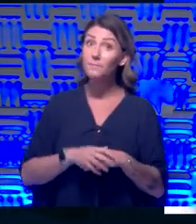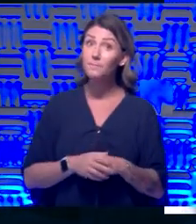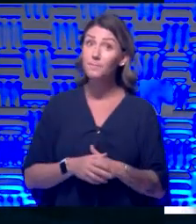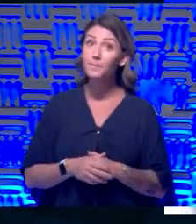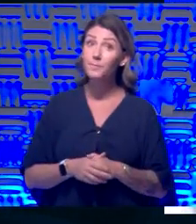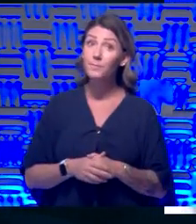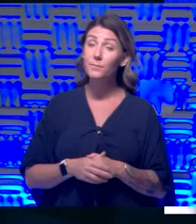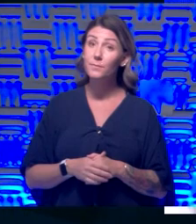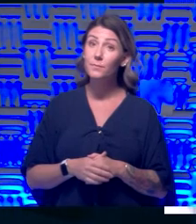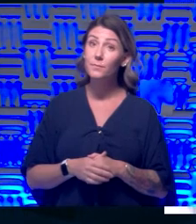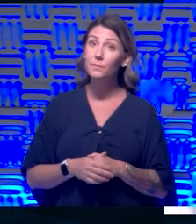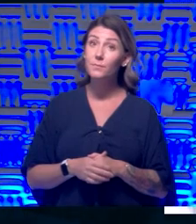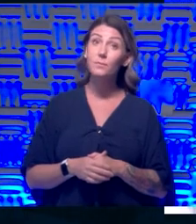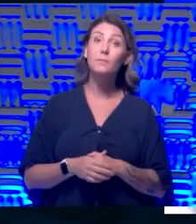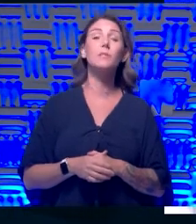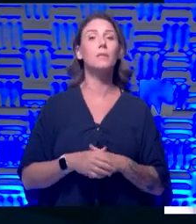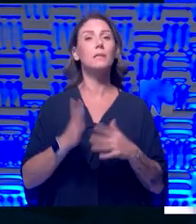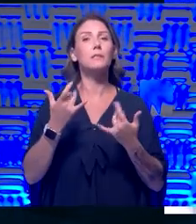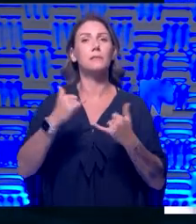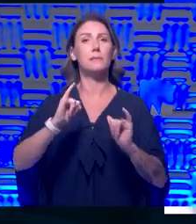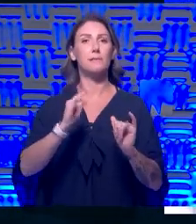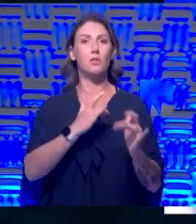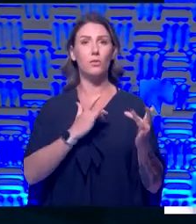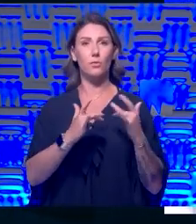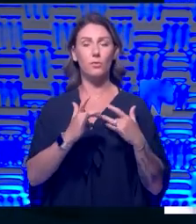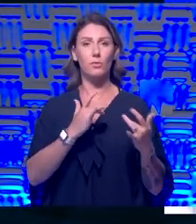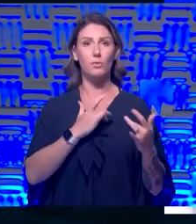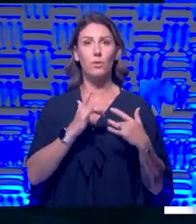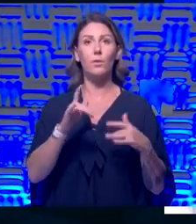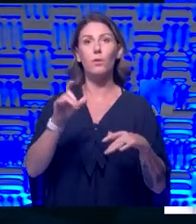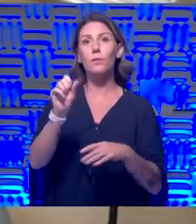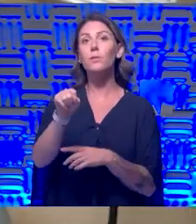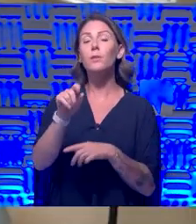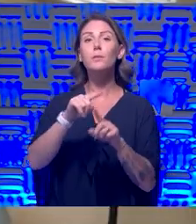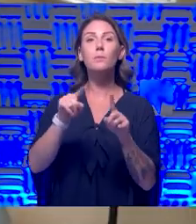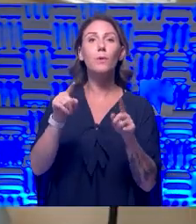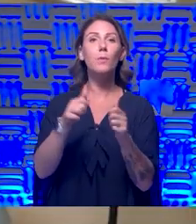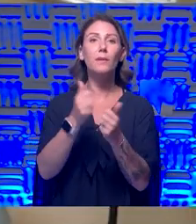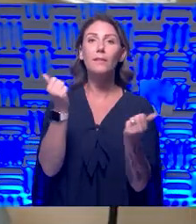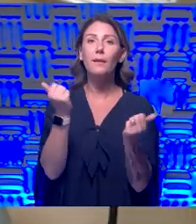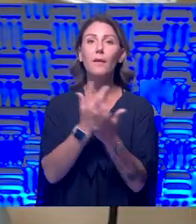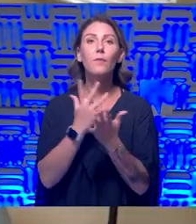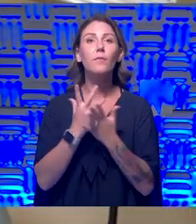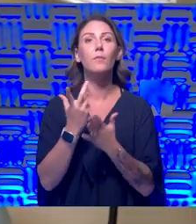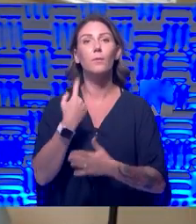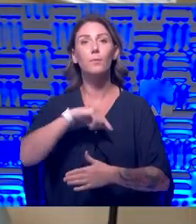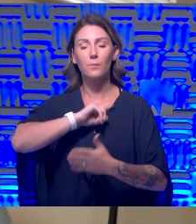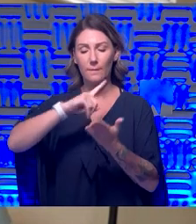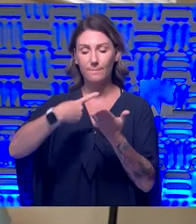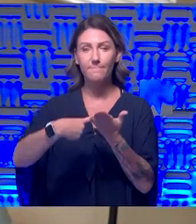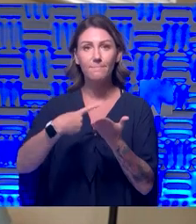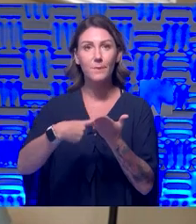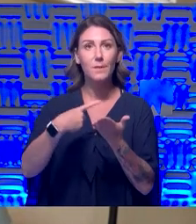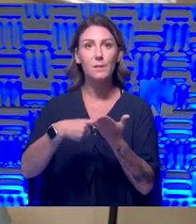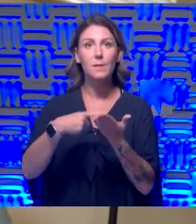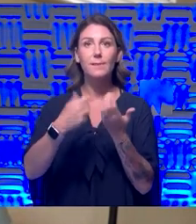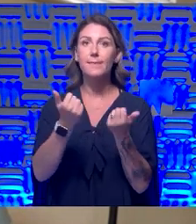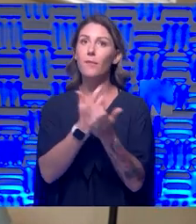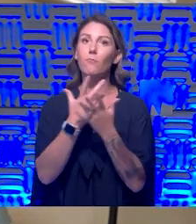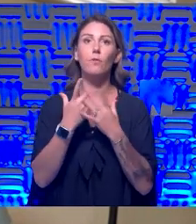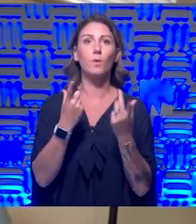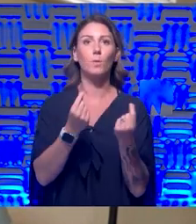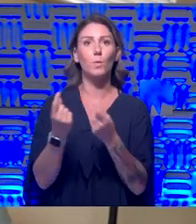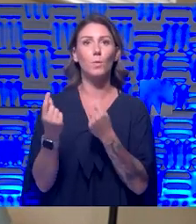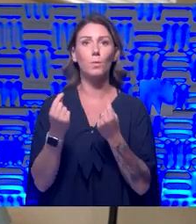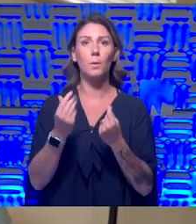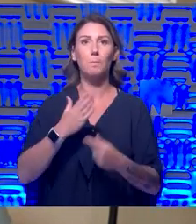You know, it's still a concern, but with all the things that we have talked about and all the things that we're doing, I certainly felt my